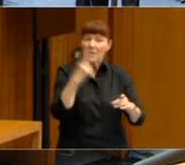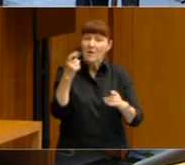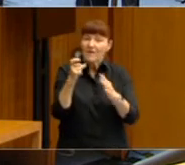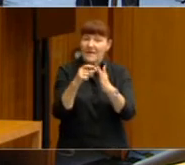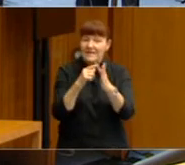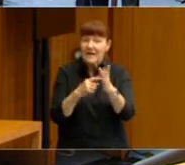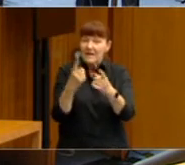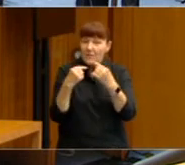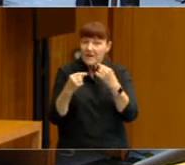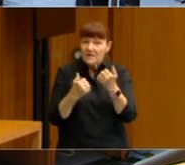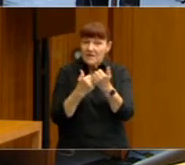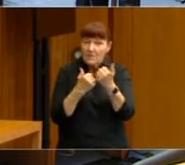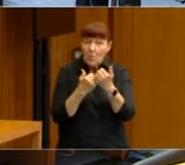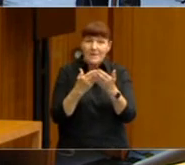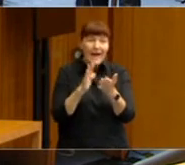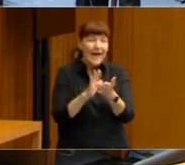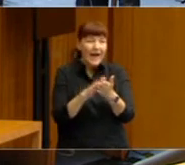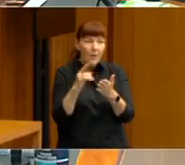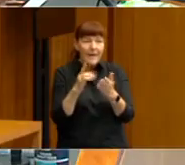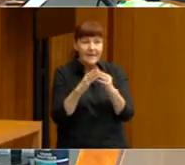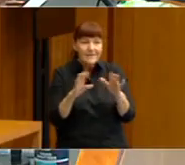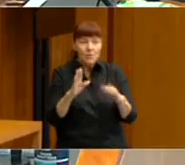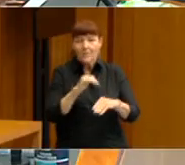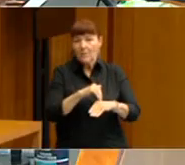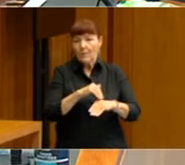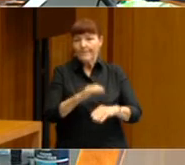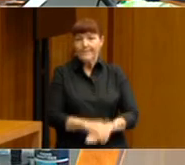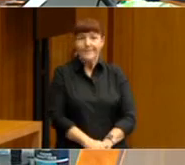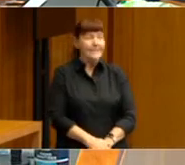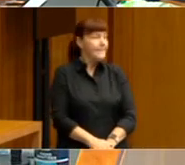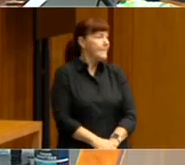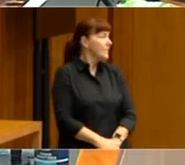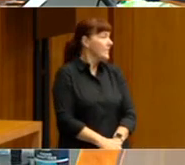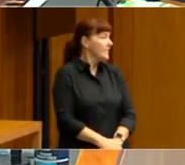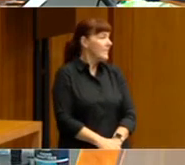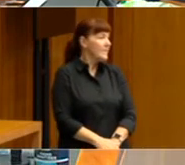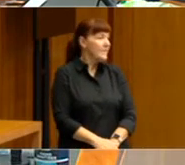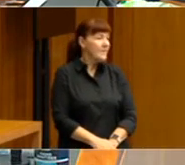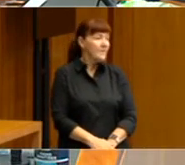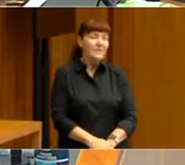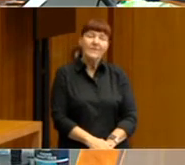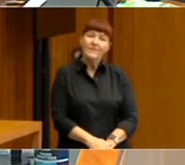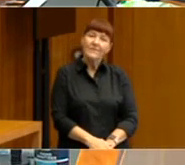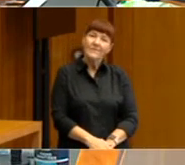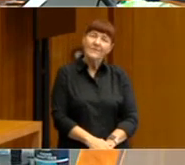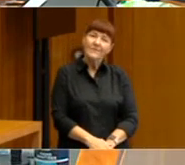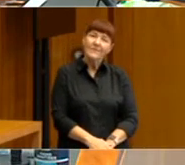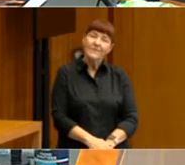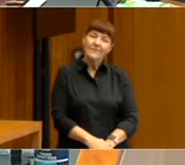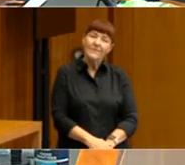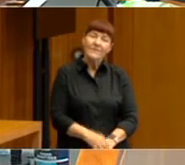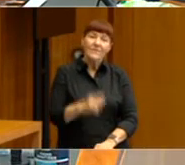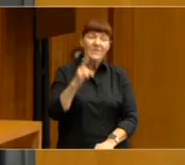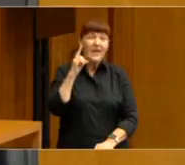where you think we might be going? Well, I think where we might be going is what I suggested, which is